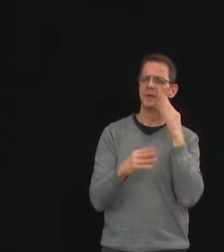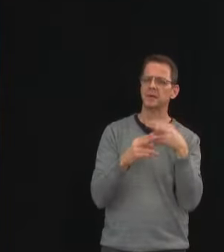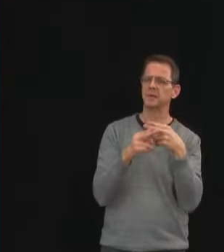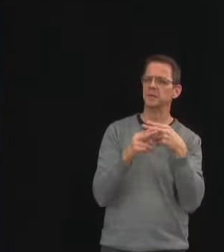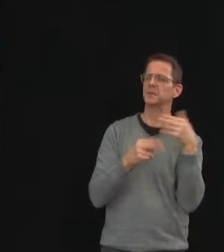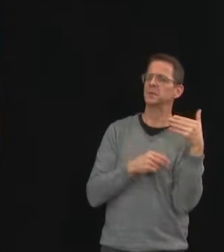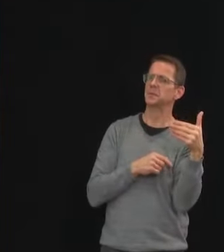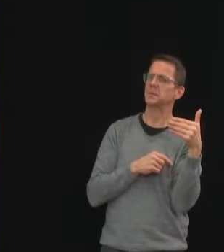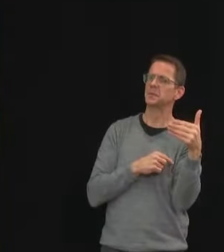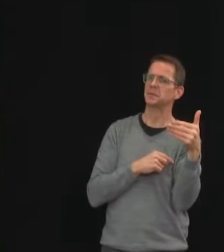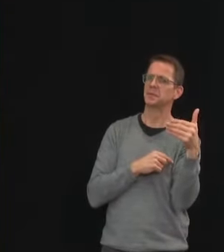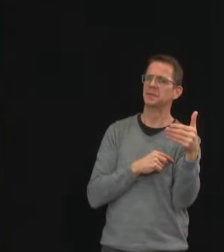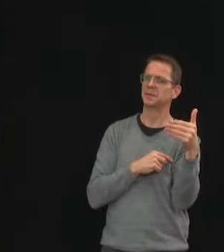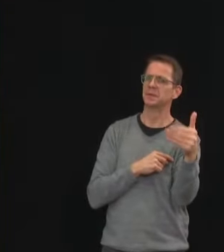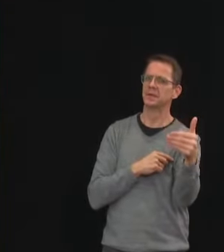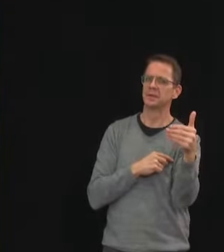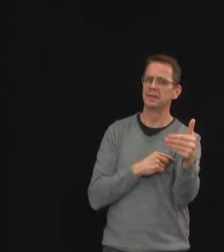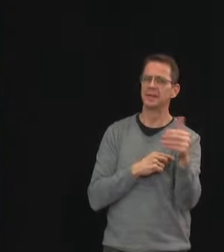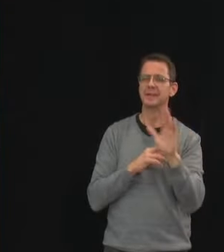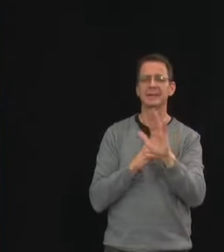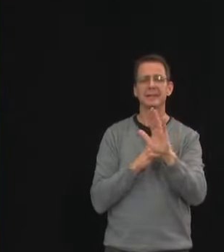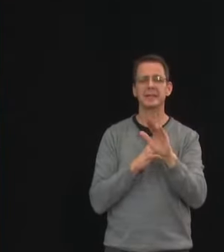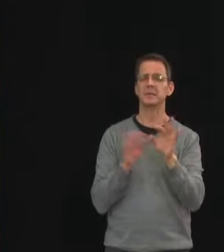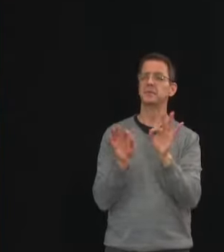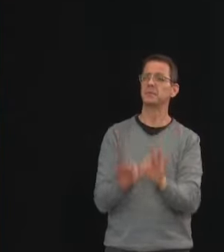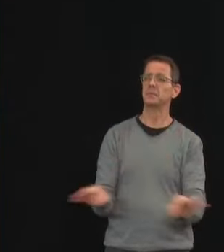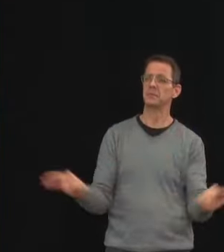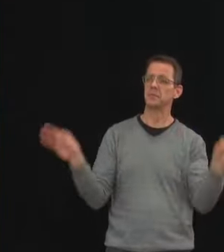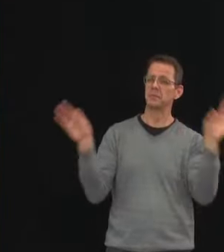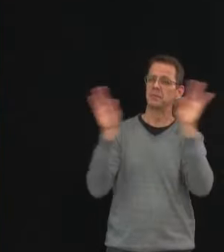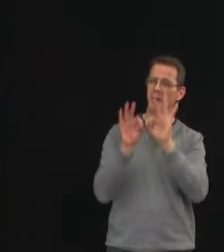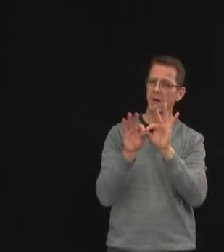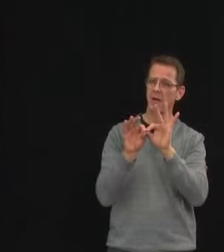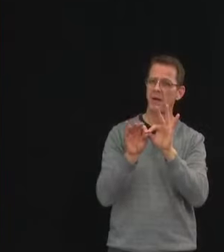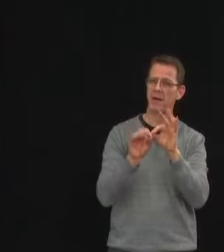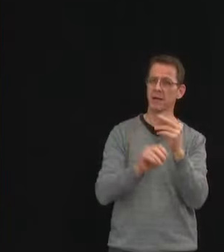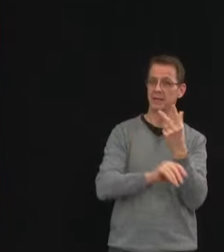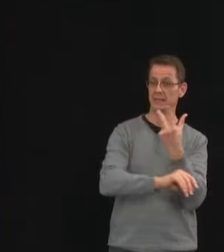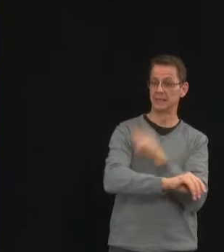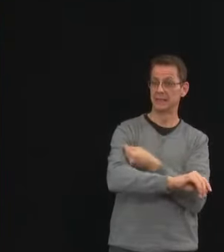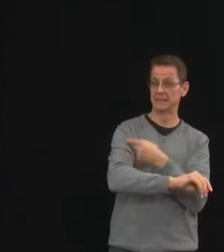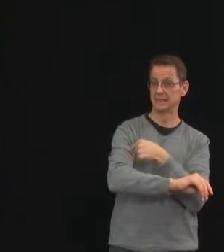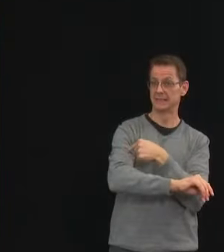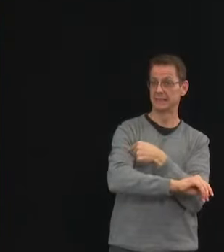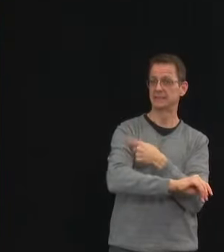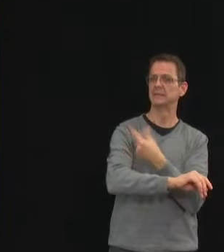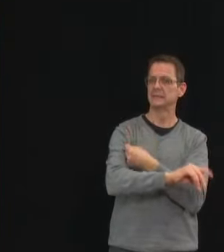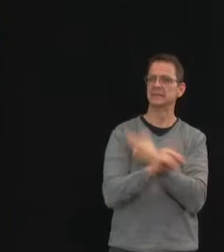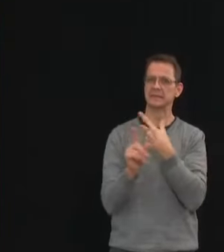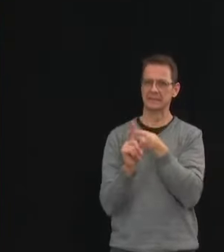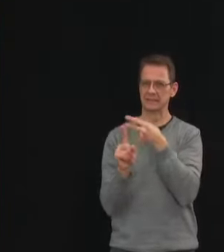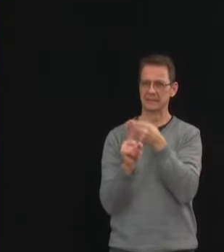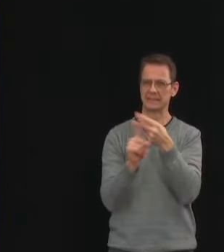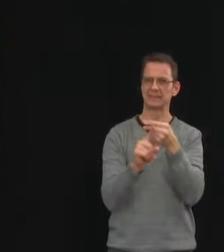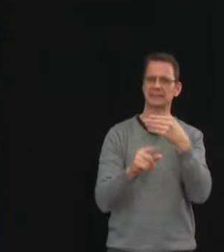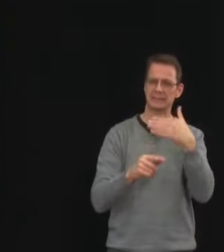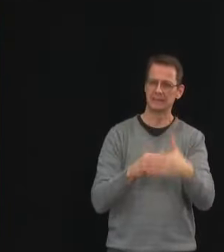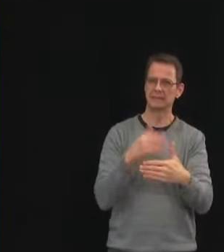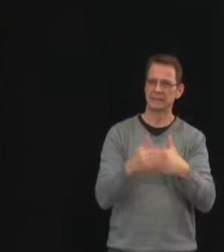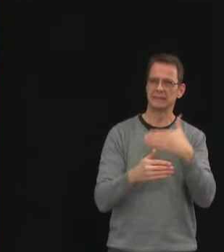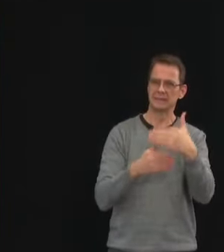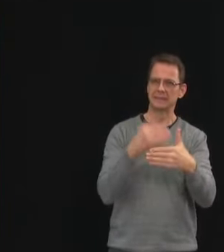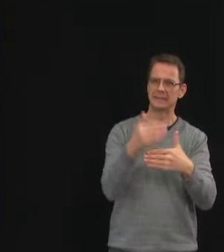happen the game changer is the vaccine. It is incredibly frustrating and totally